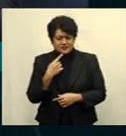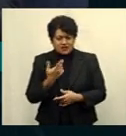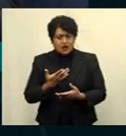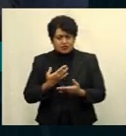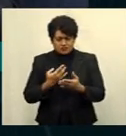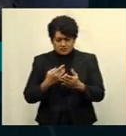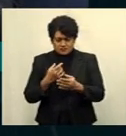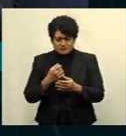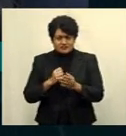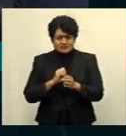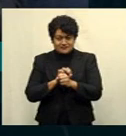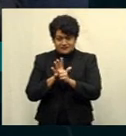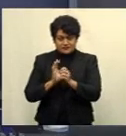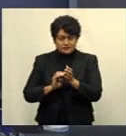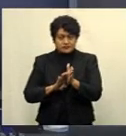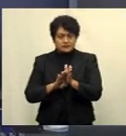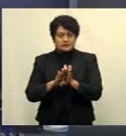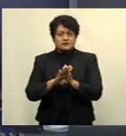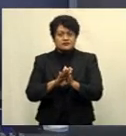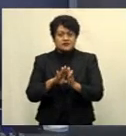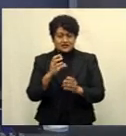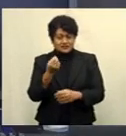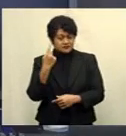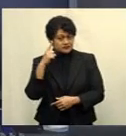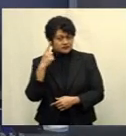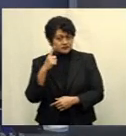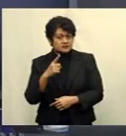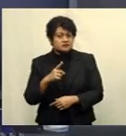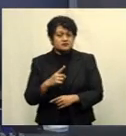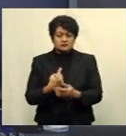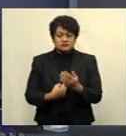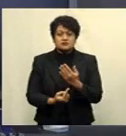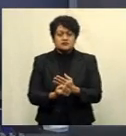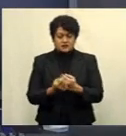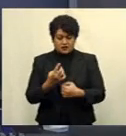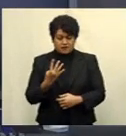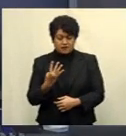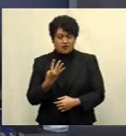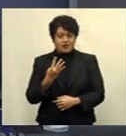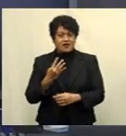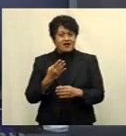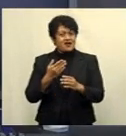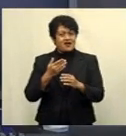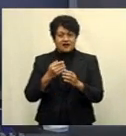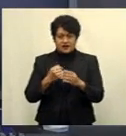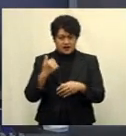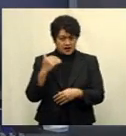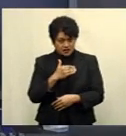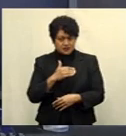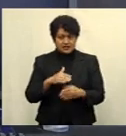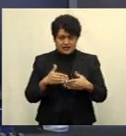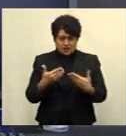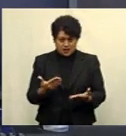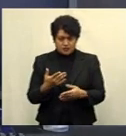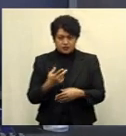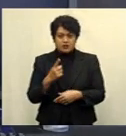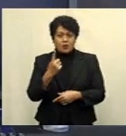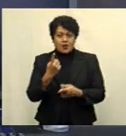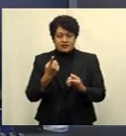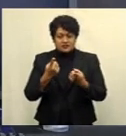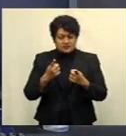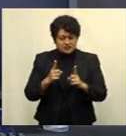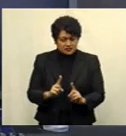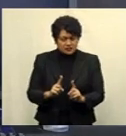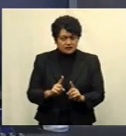and some still not listening. Kritika, Piji has once again hit the 400 mark and five deaths have been recorded. One death has been